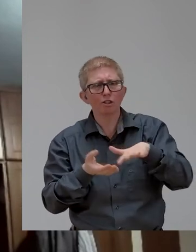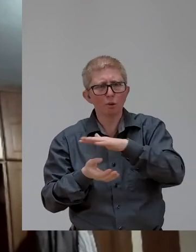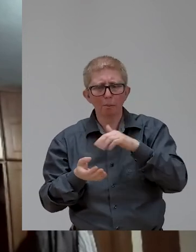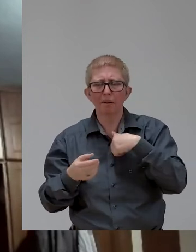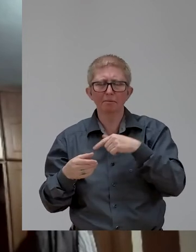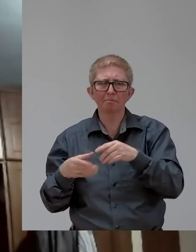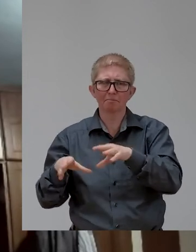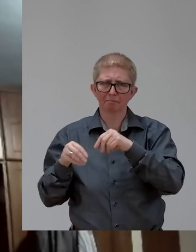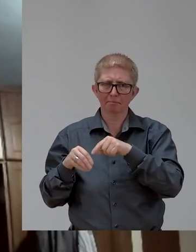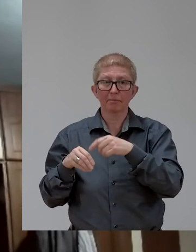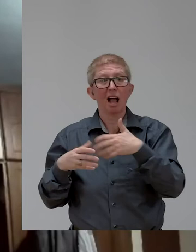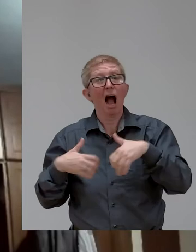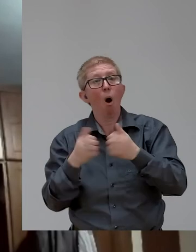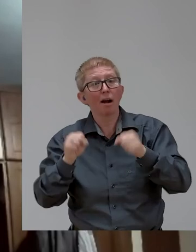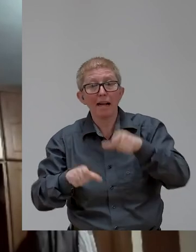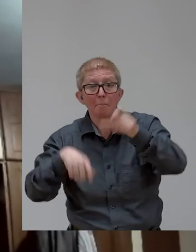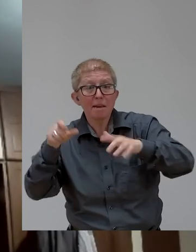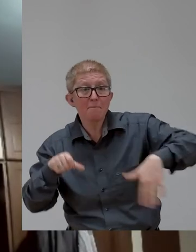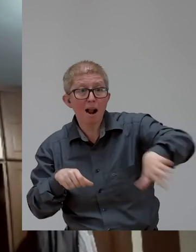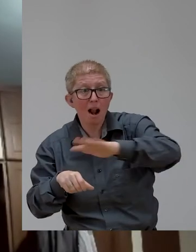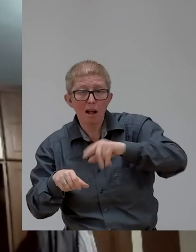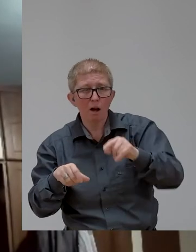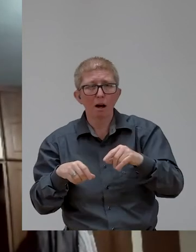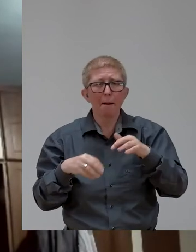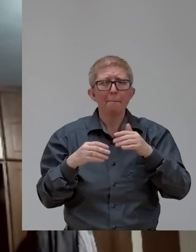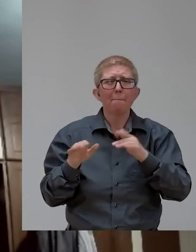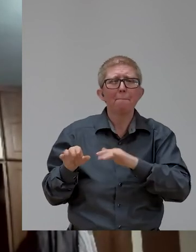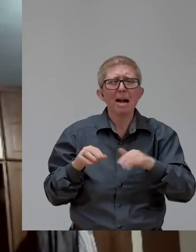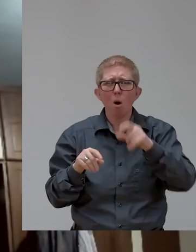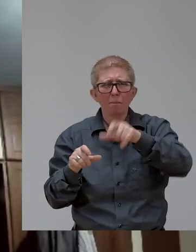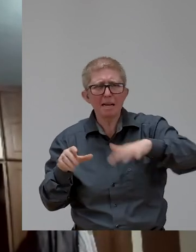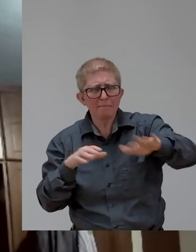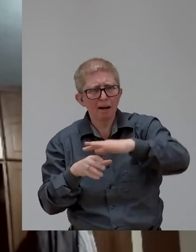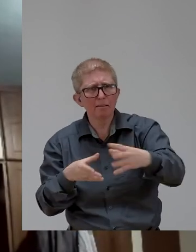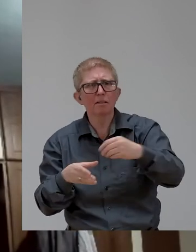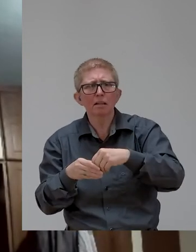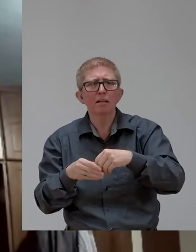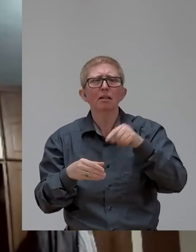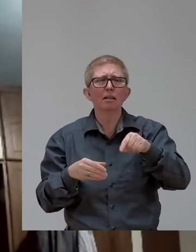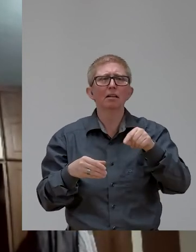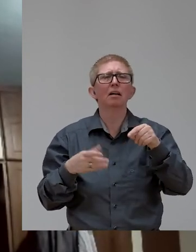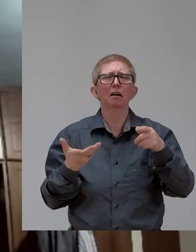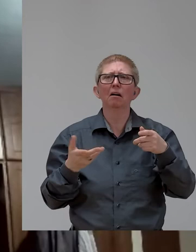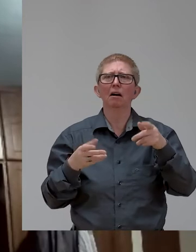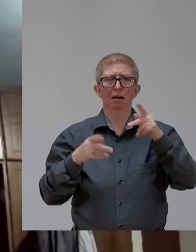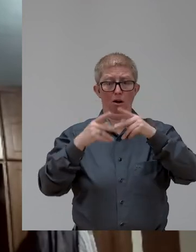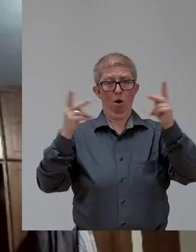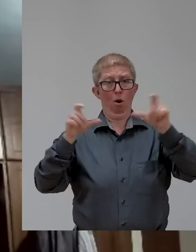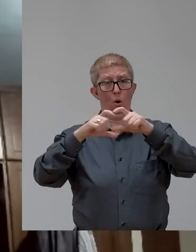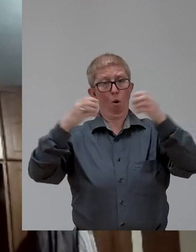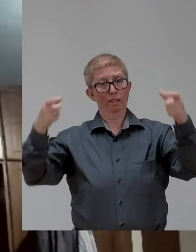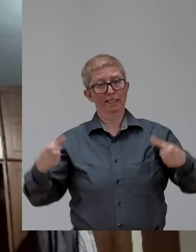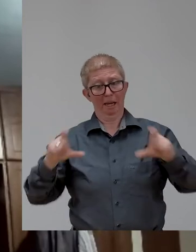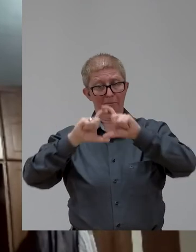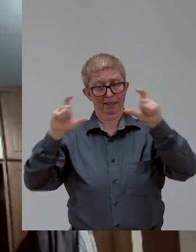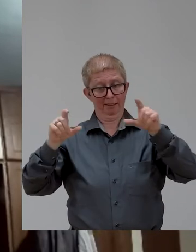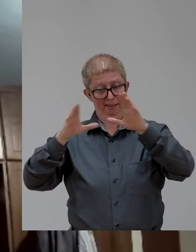a change into the concept of right and into a concept of inclusion? So she was telling me the magic and allow me to disclose that magic. So the first thing